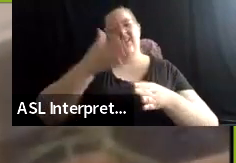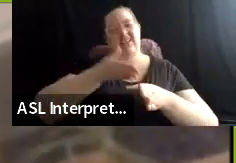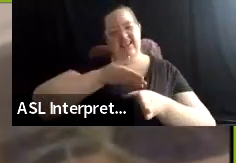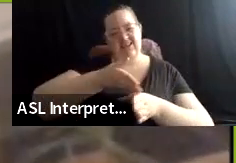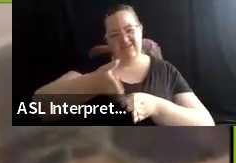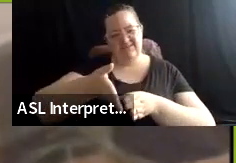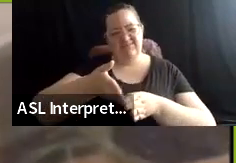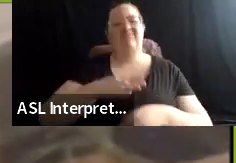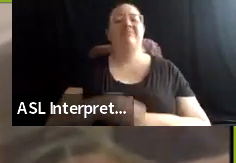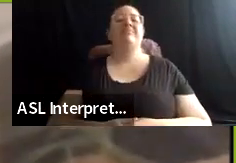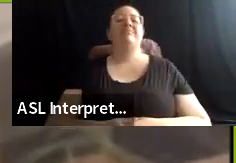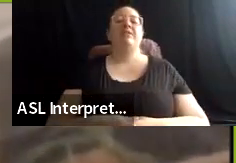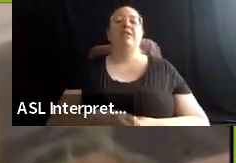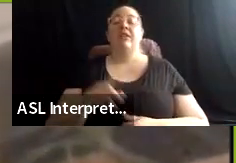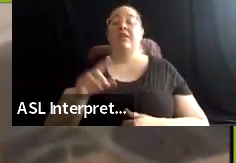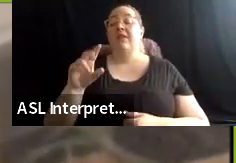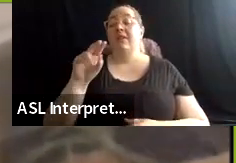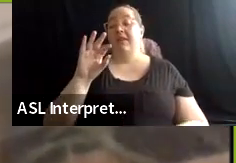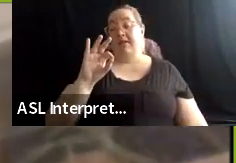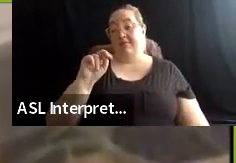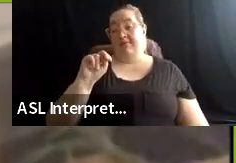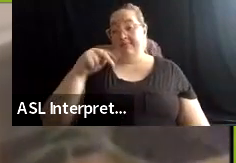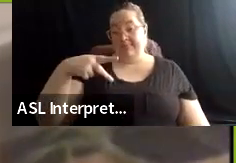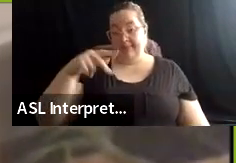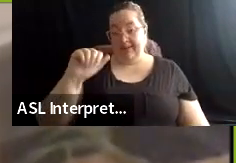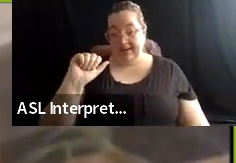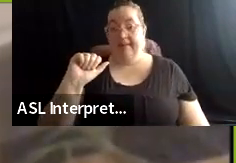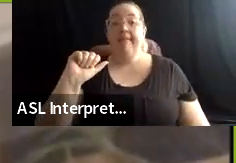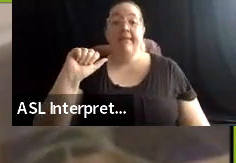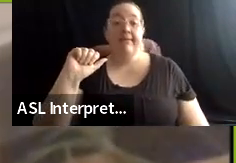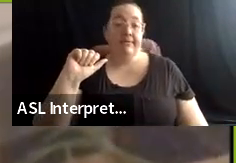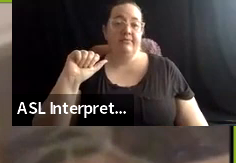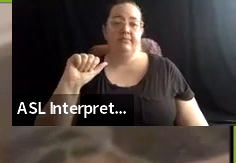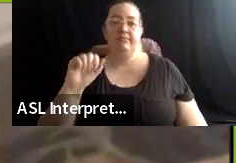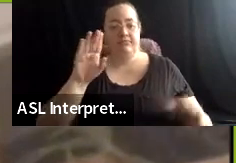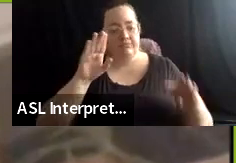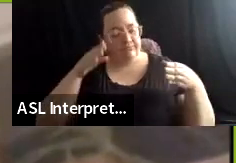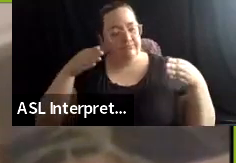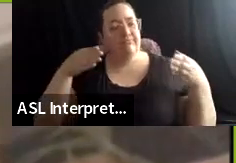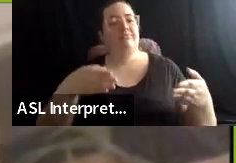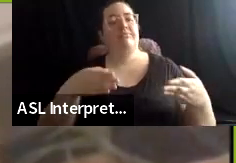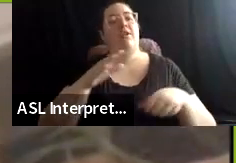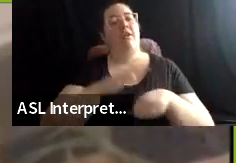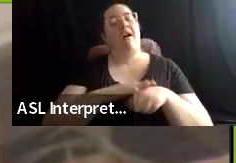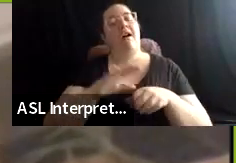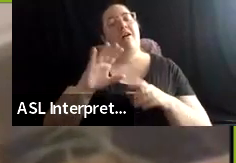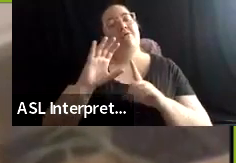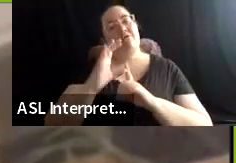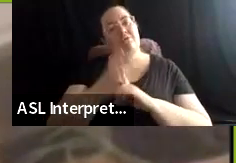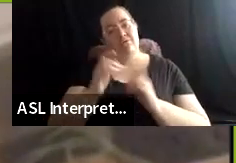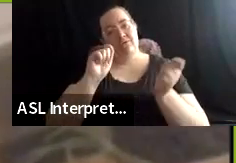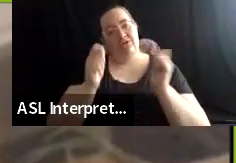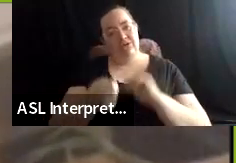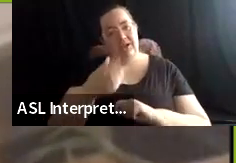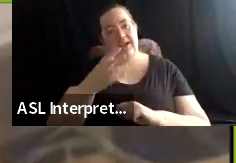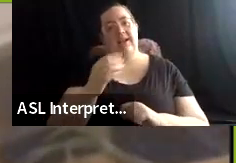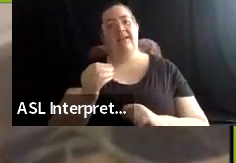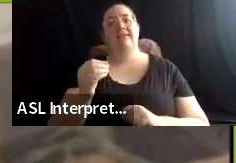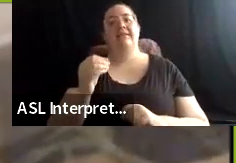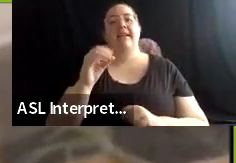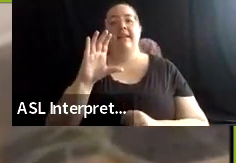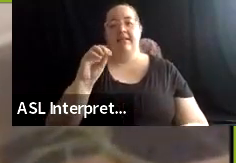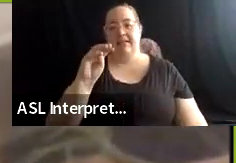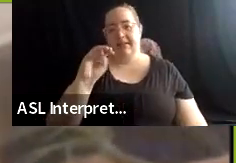Nations Performing Arts is focused on cultural change and on commissioning and touring and presenting